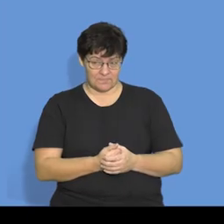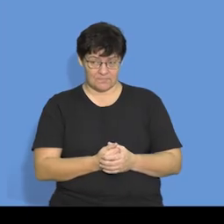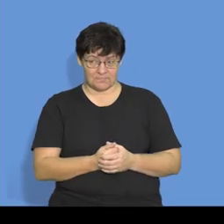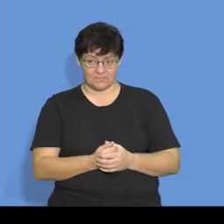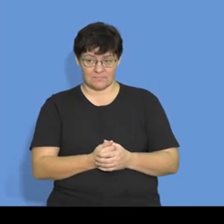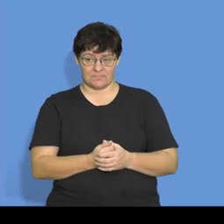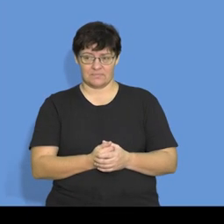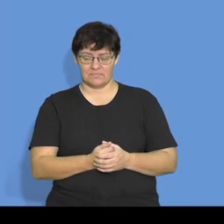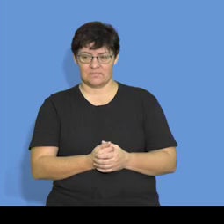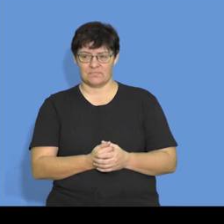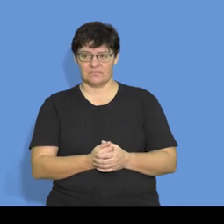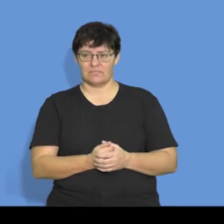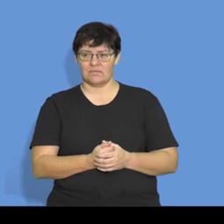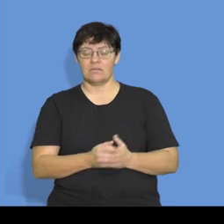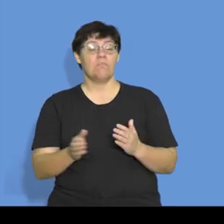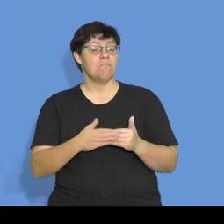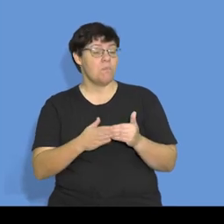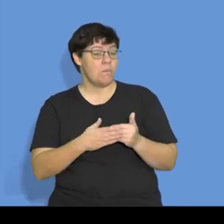we then went further and said,